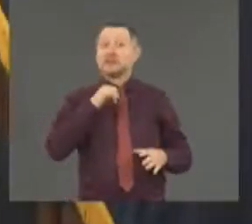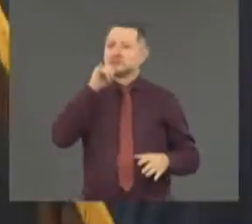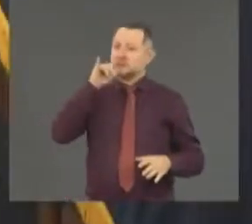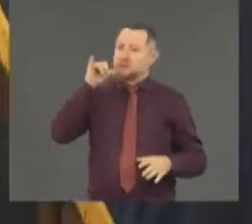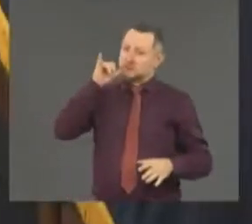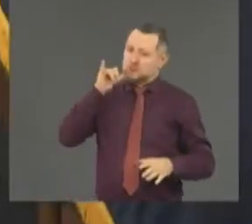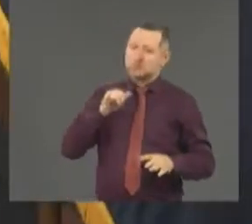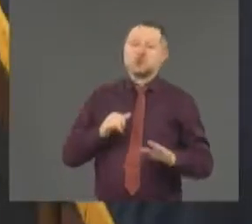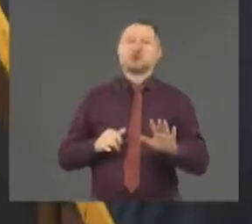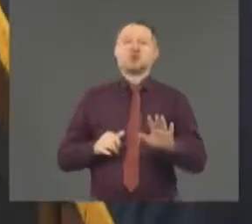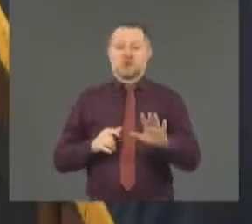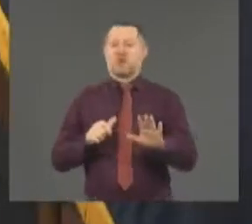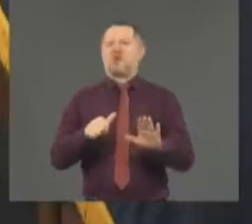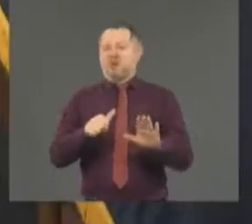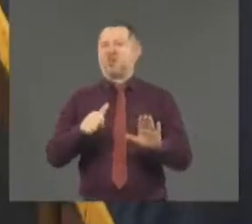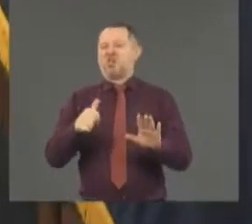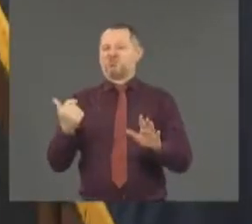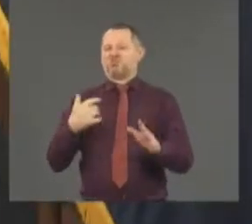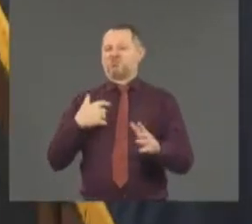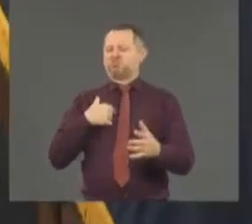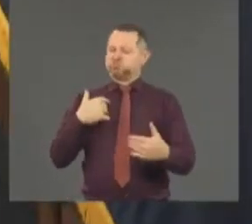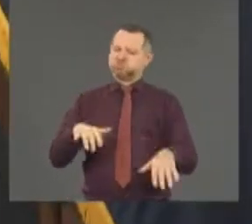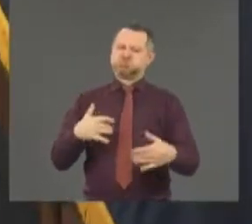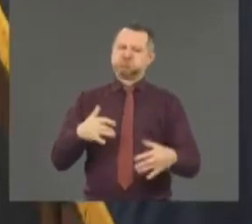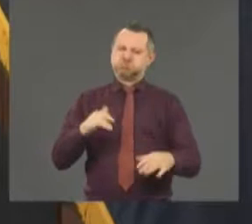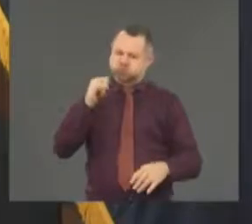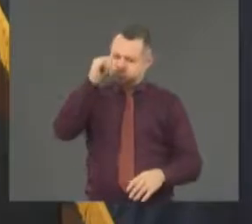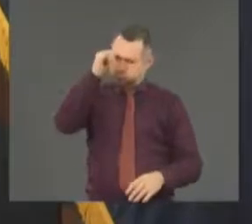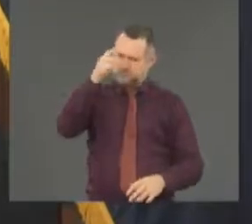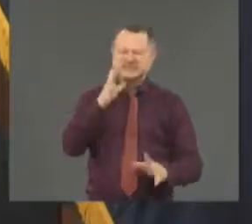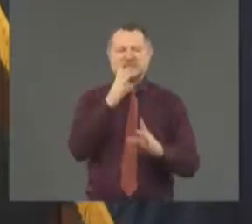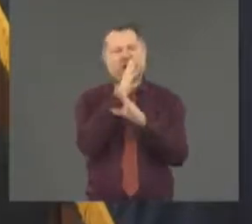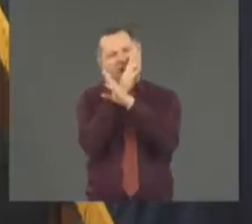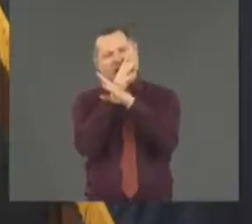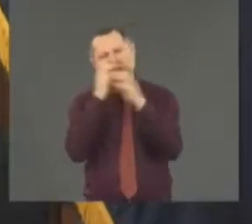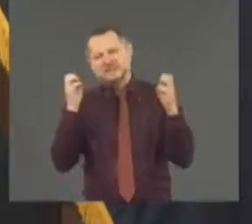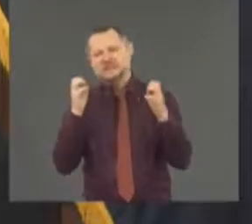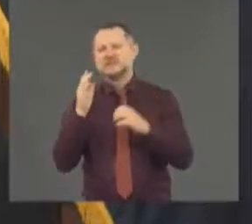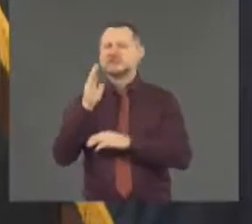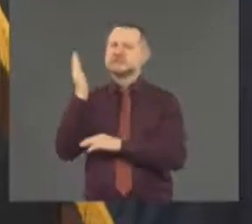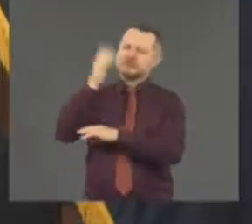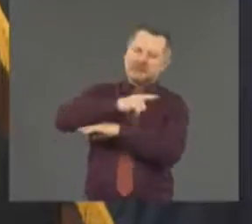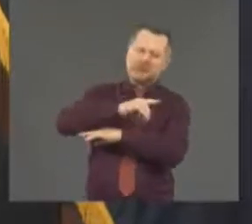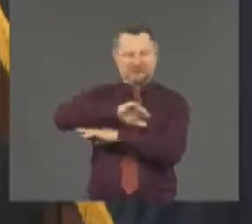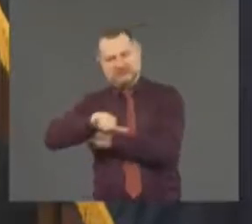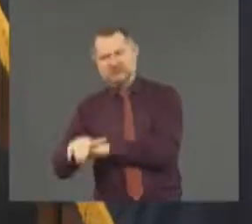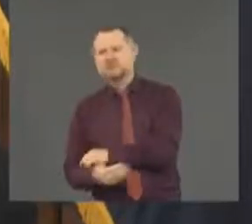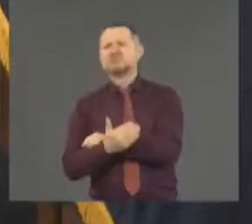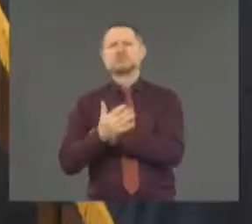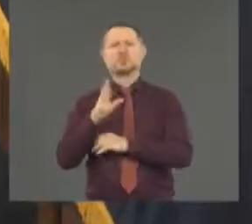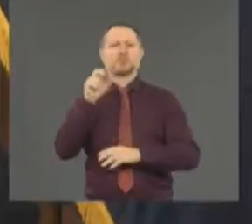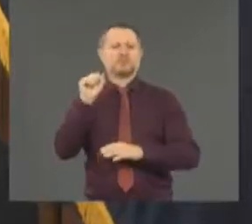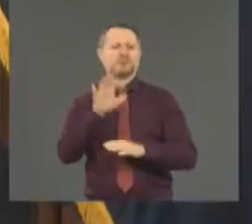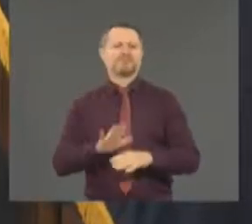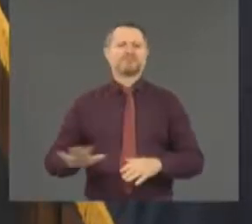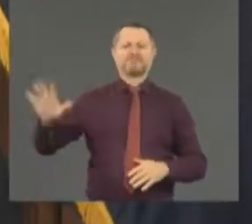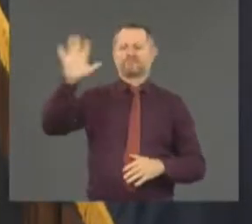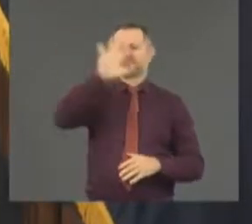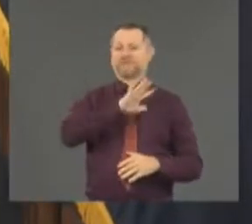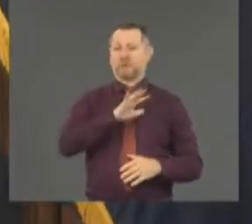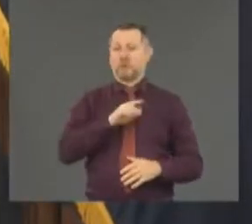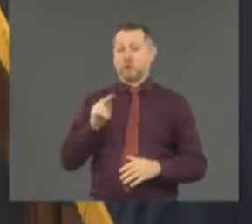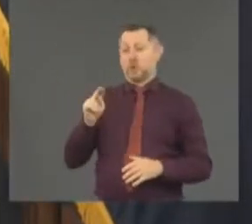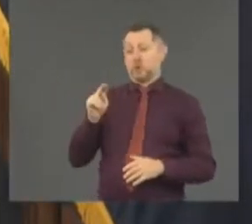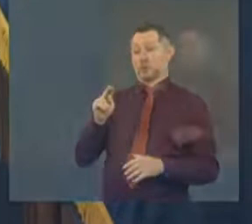all across this country. New York State was not an exception. Today is